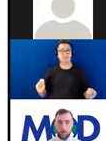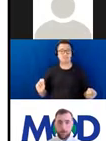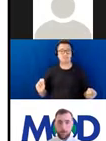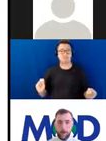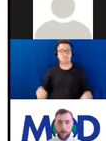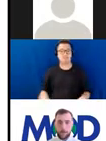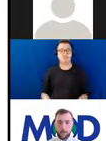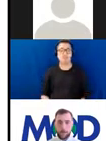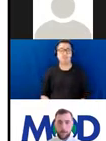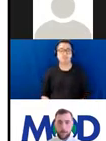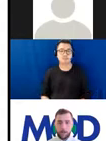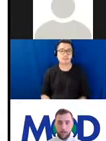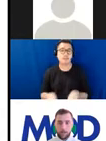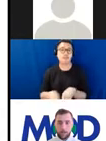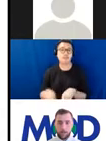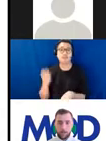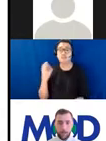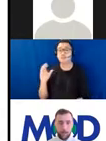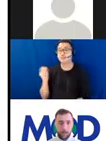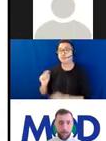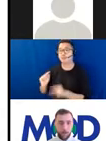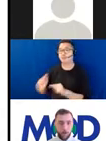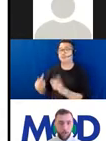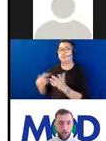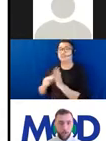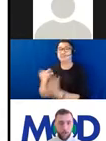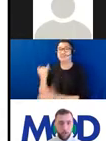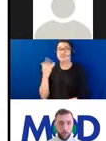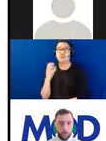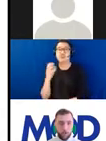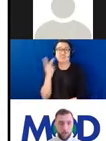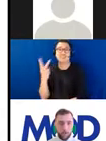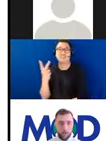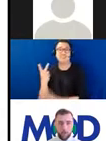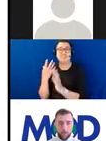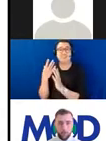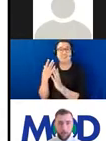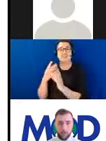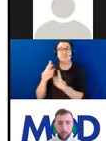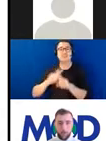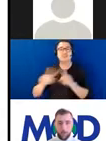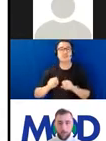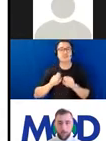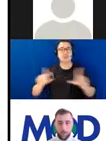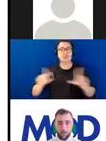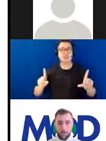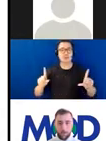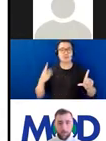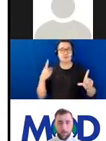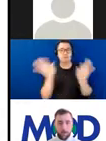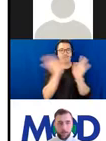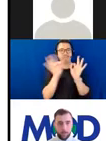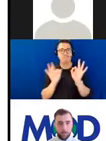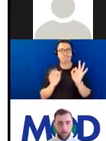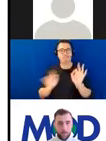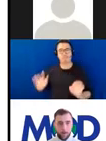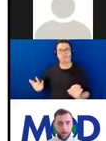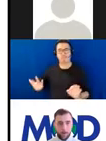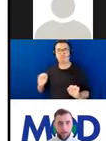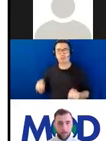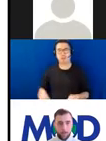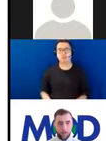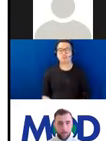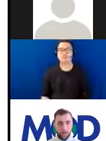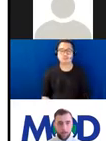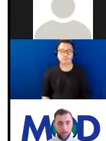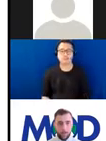posted in the chat is a link to external captions as well. During the event we have the question and answer feature enabled which is at the bottom